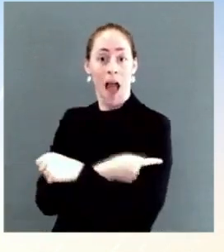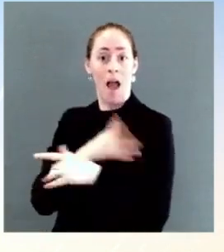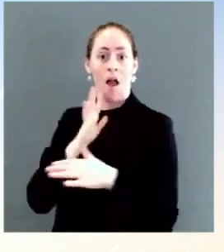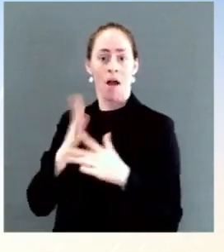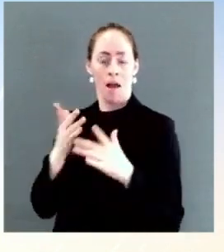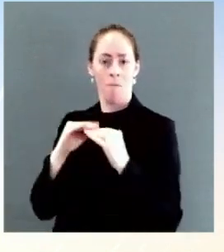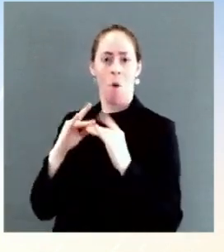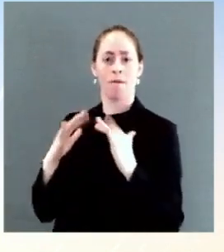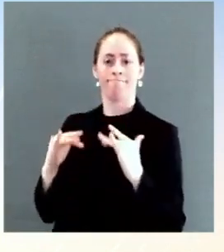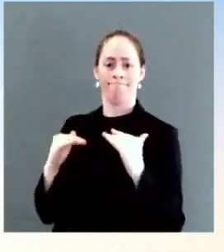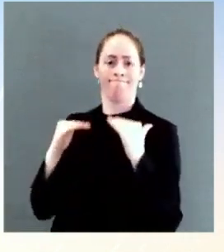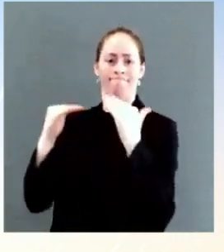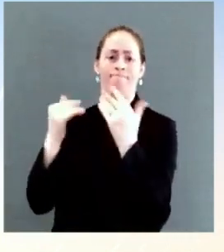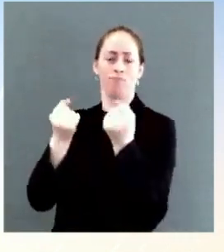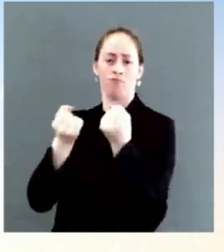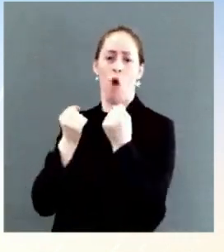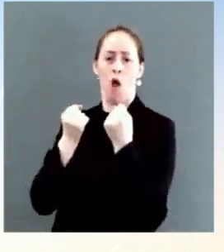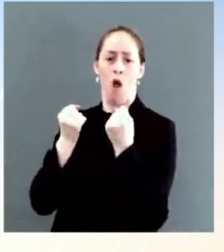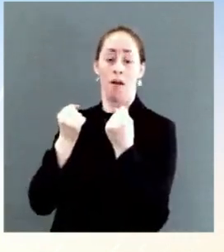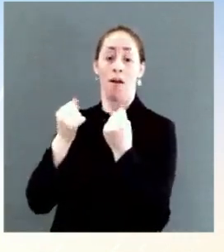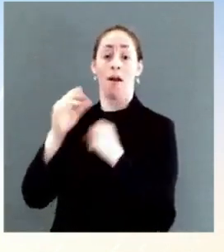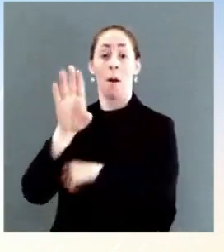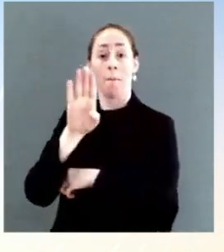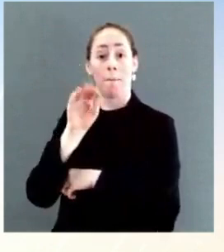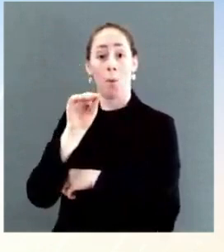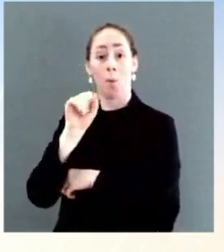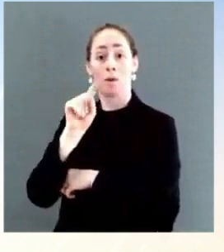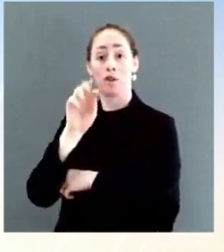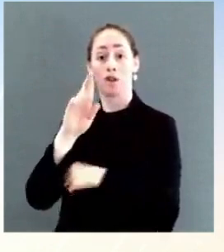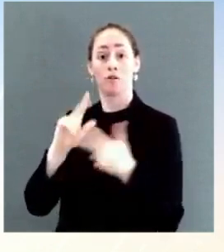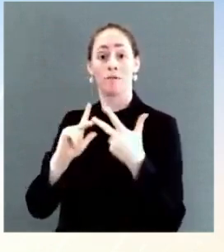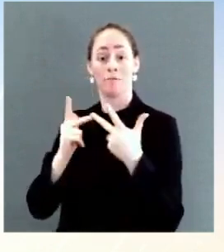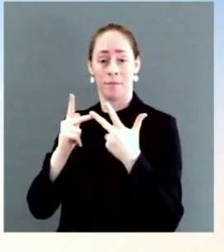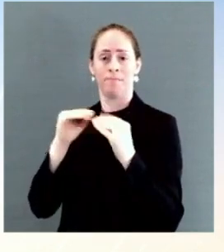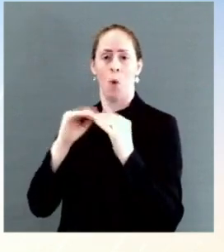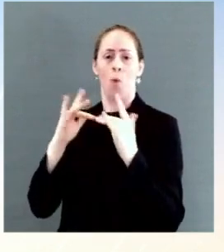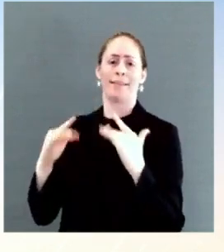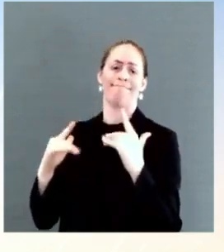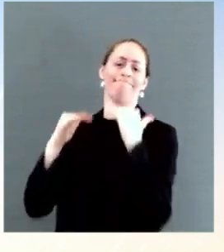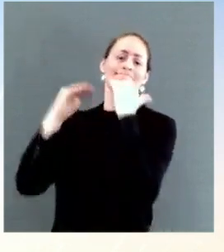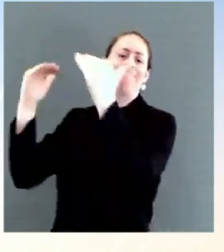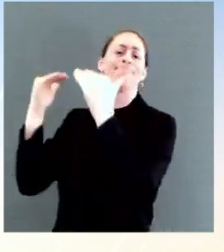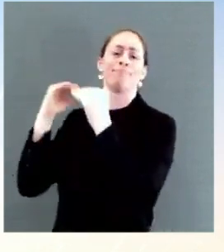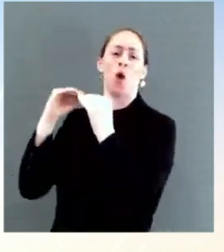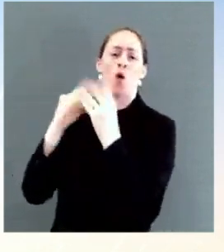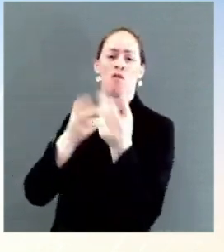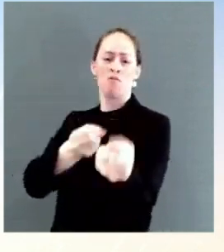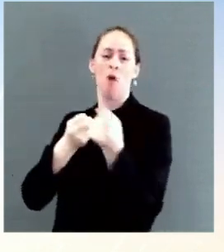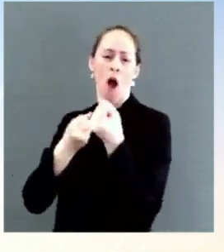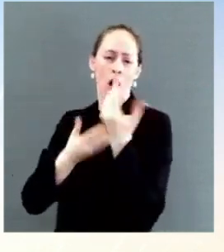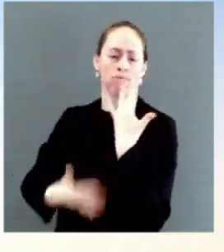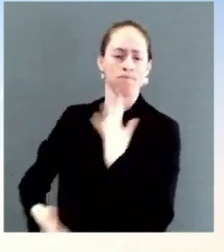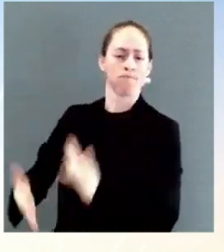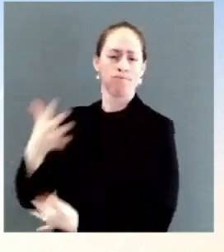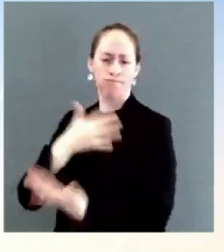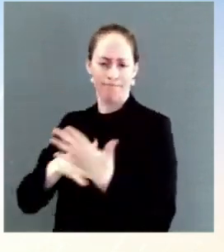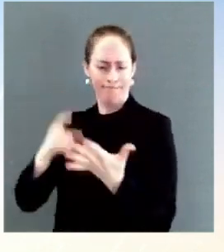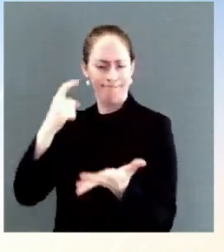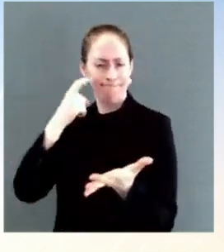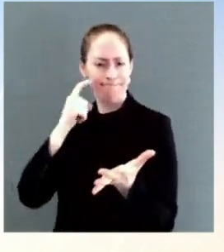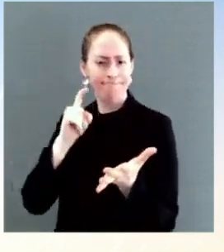our experience with variants such as the Delta variant is that even though the vaccine isn't specifically